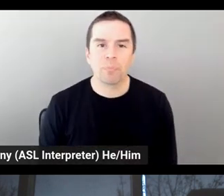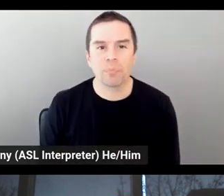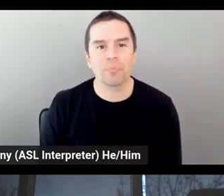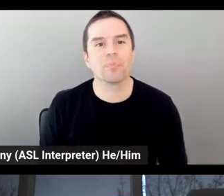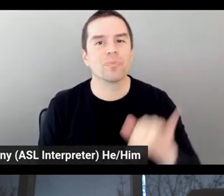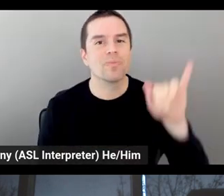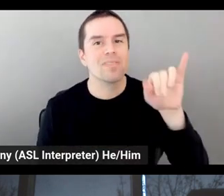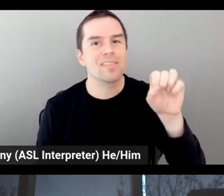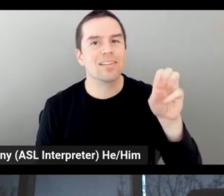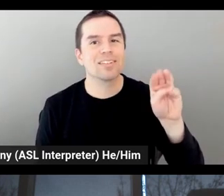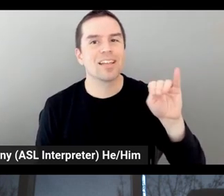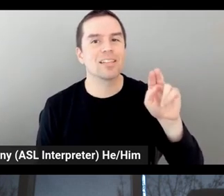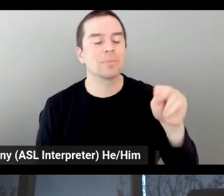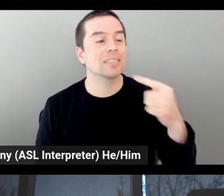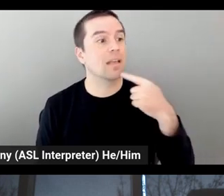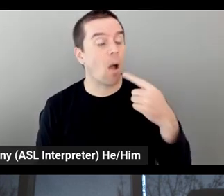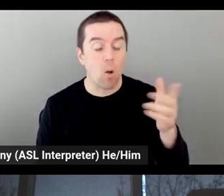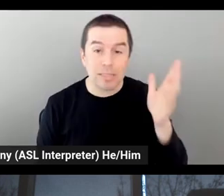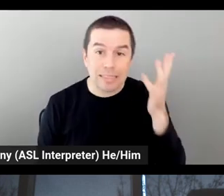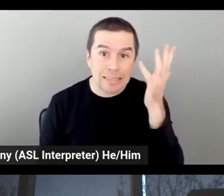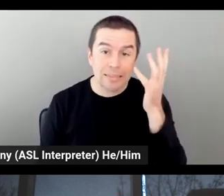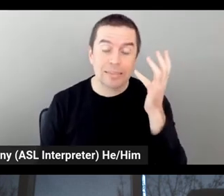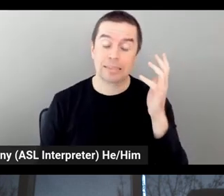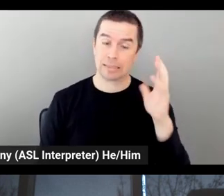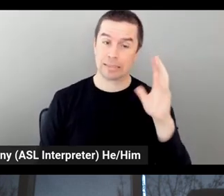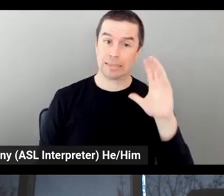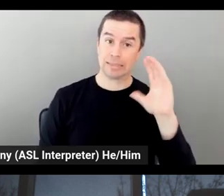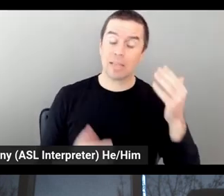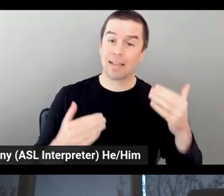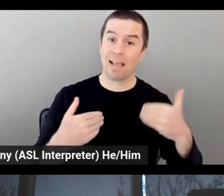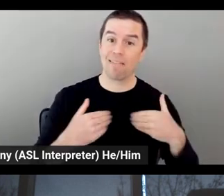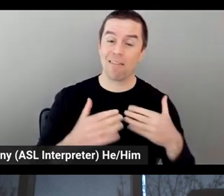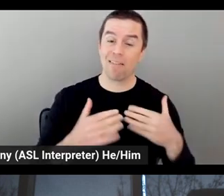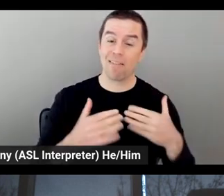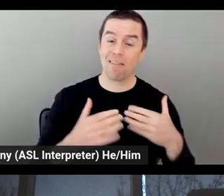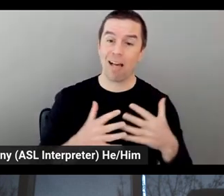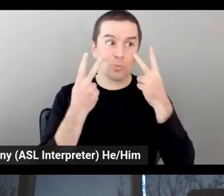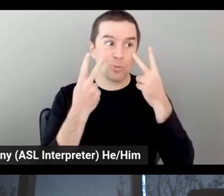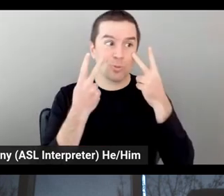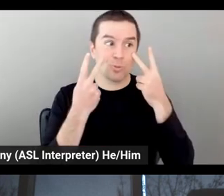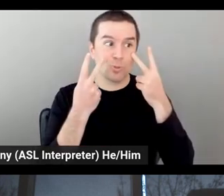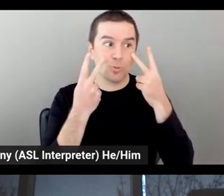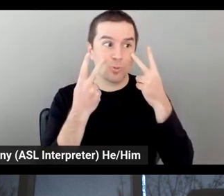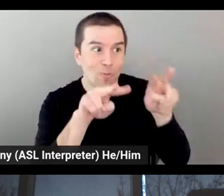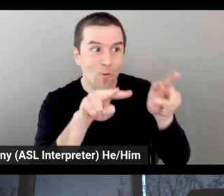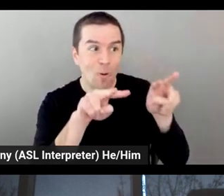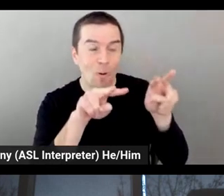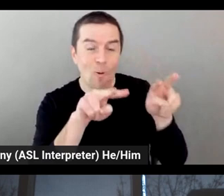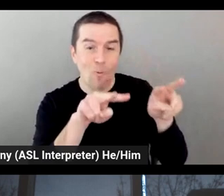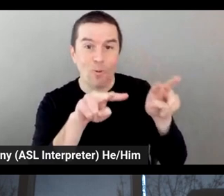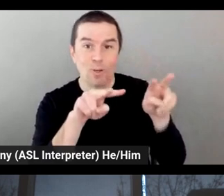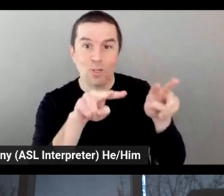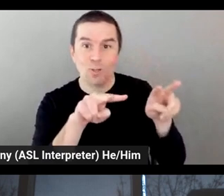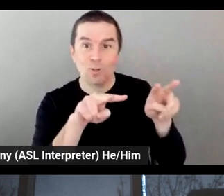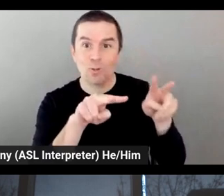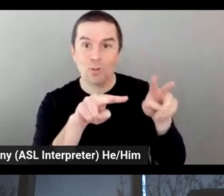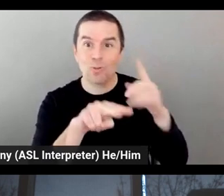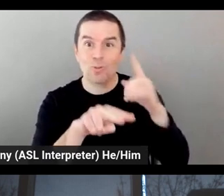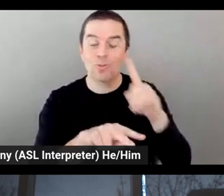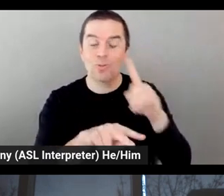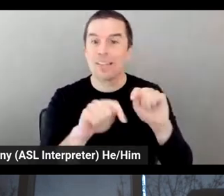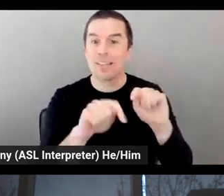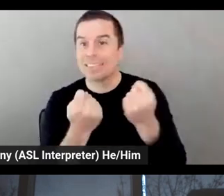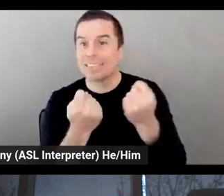year for the Ferrari team and its fans, you know, not even just fans, they're family now, right? And so, for